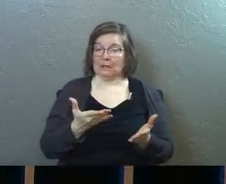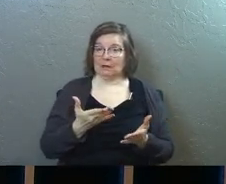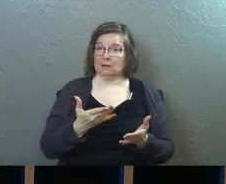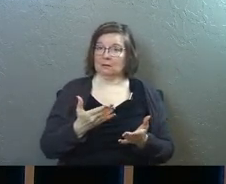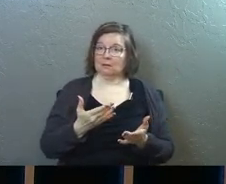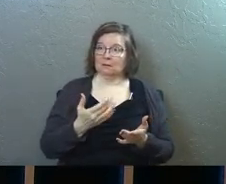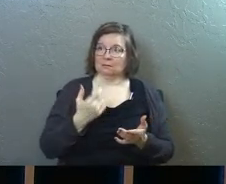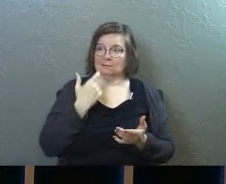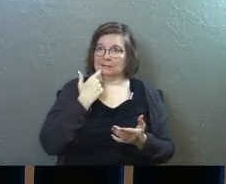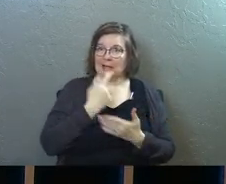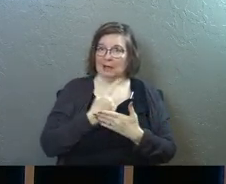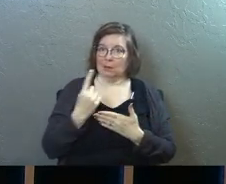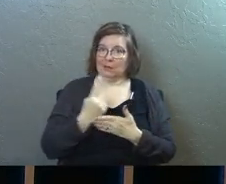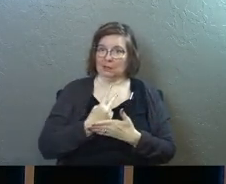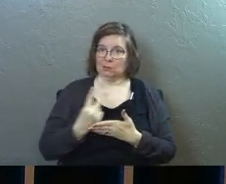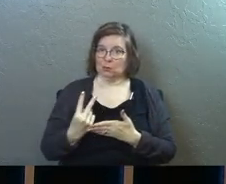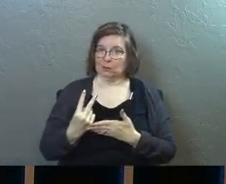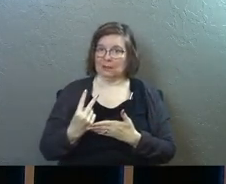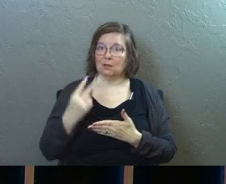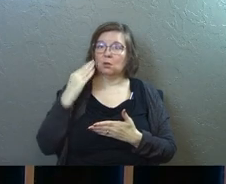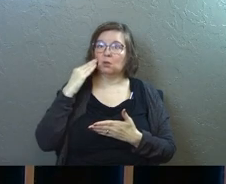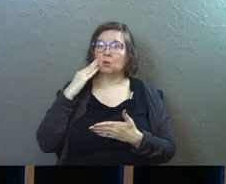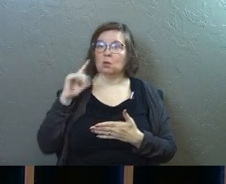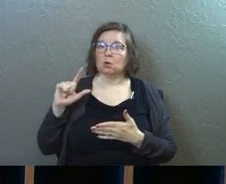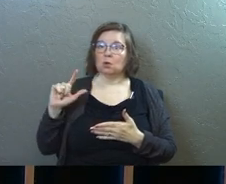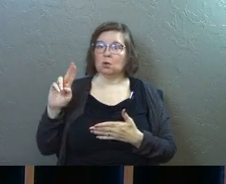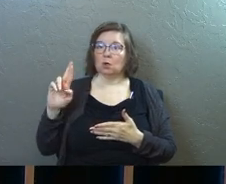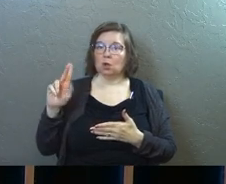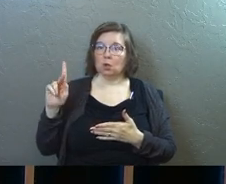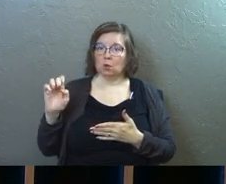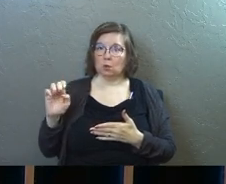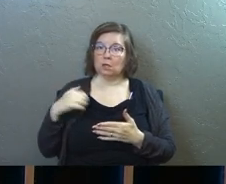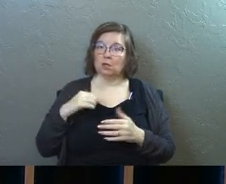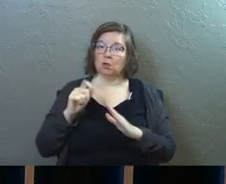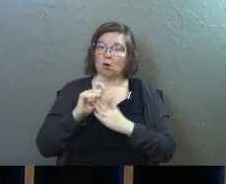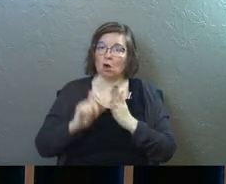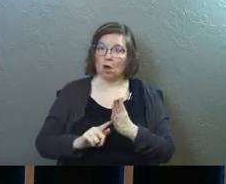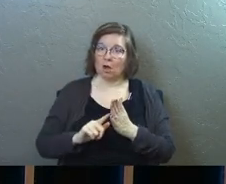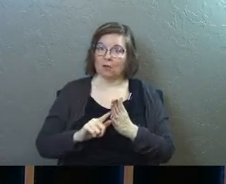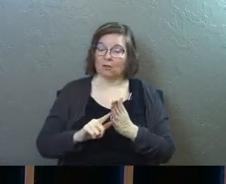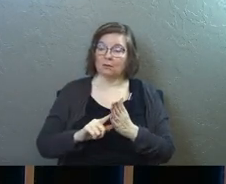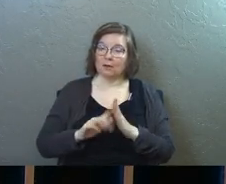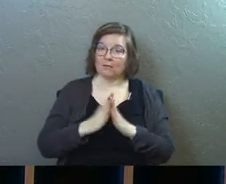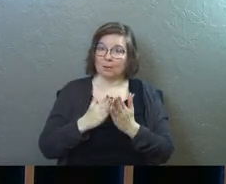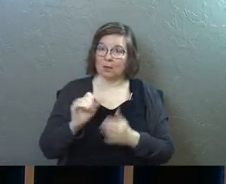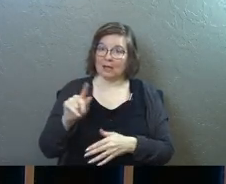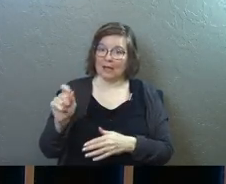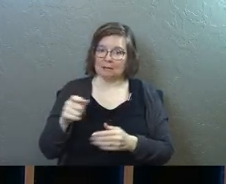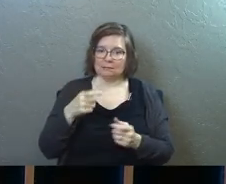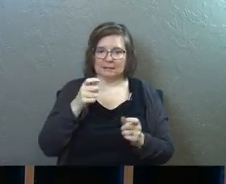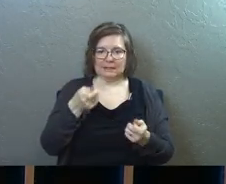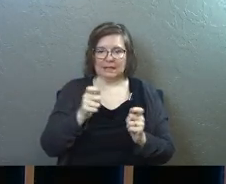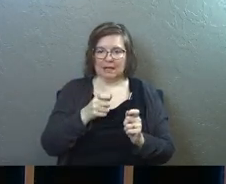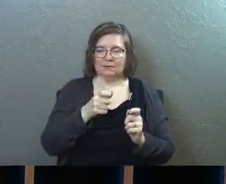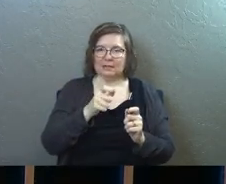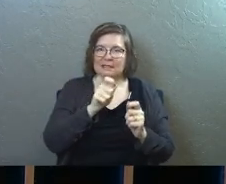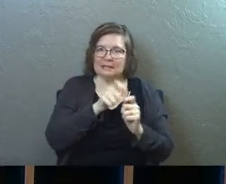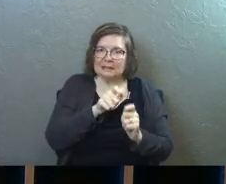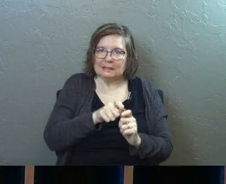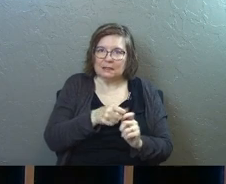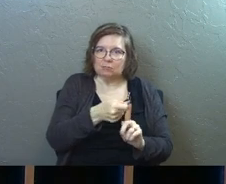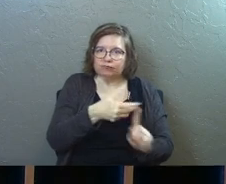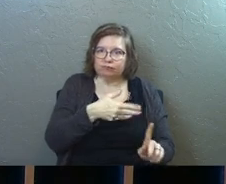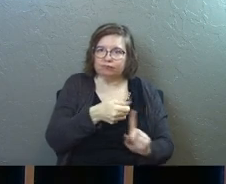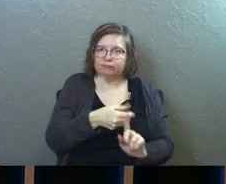few weeks, you know that Luke is the author of the book of Acts. He likes to give us a lot of detail, amen? Time-wise, or